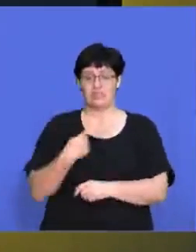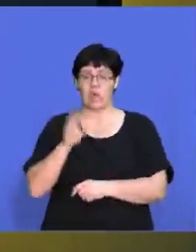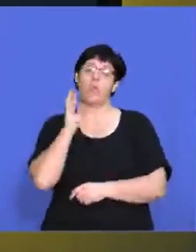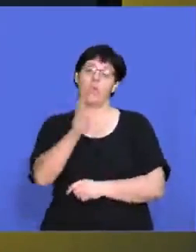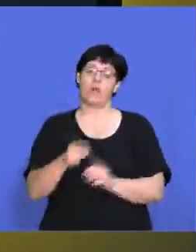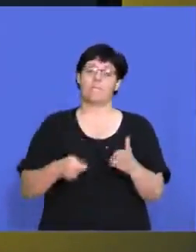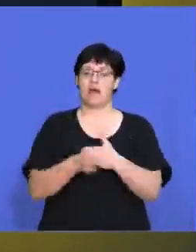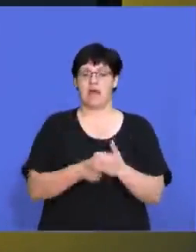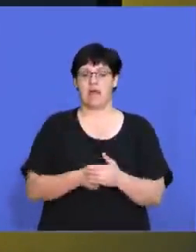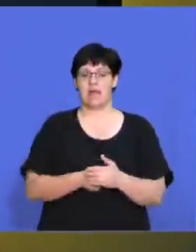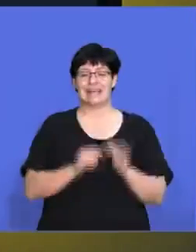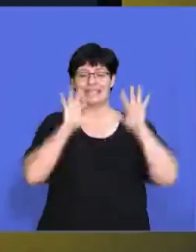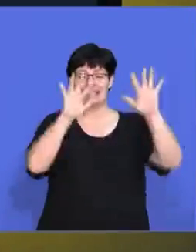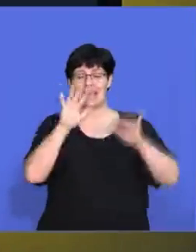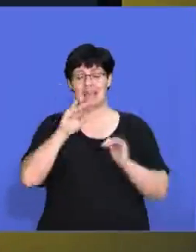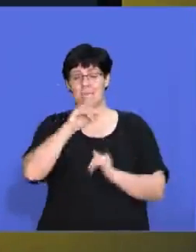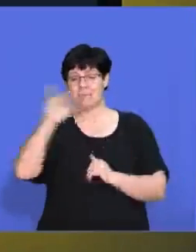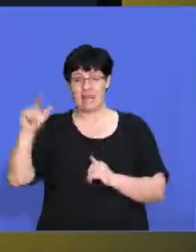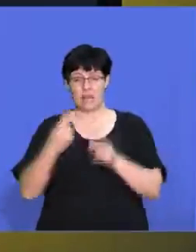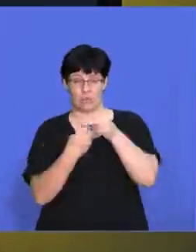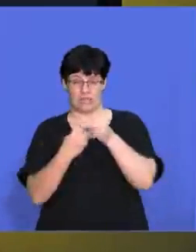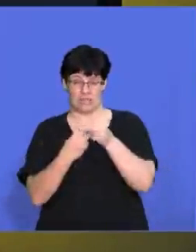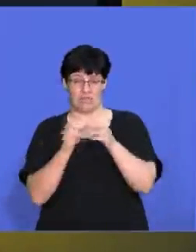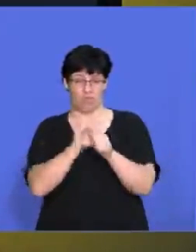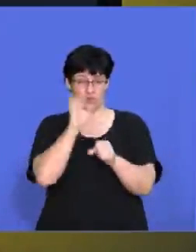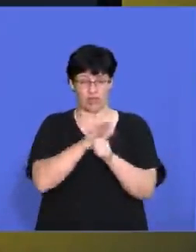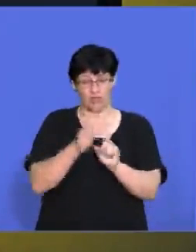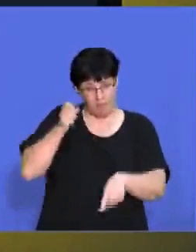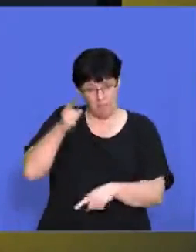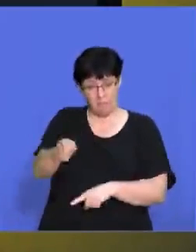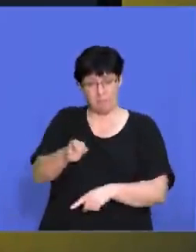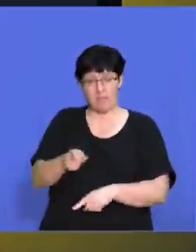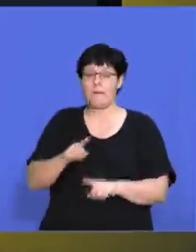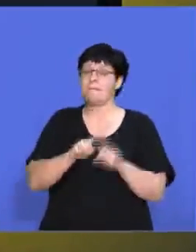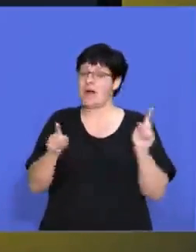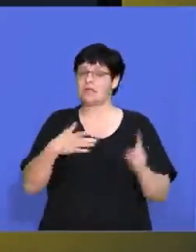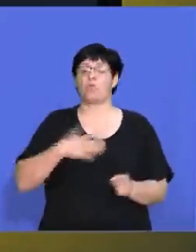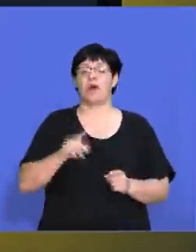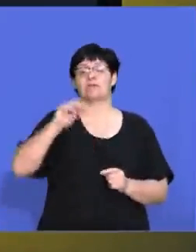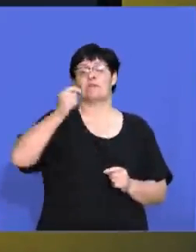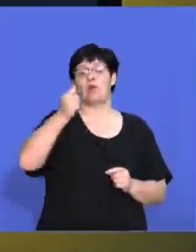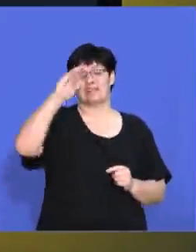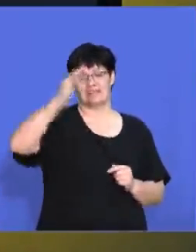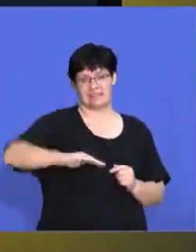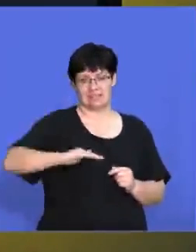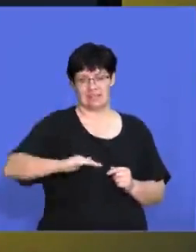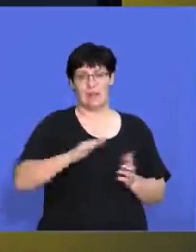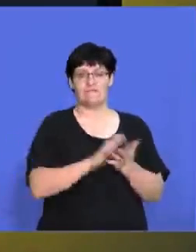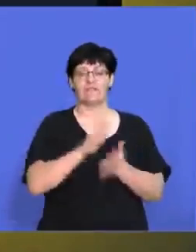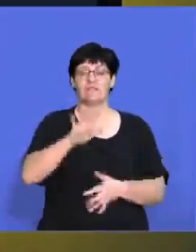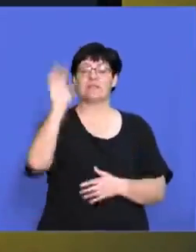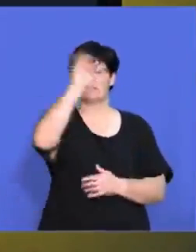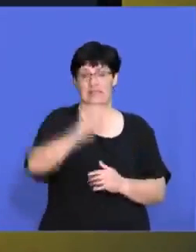10 million units of cold drink from you. However, we want the price to be dropped by 15%.